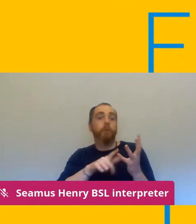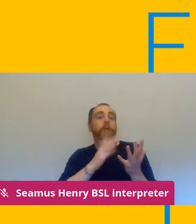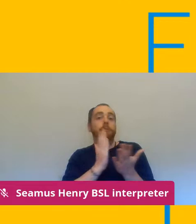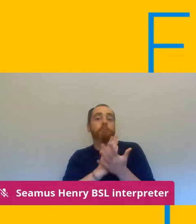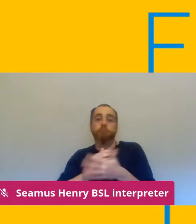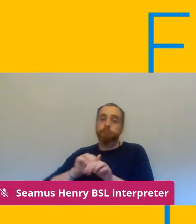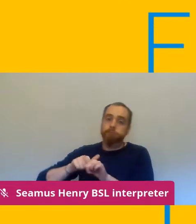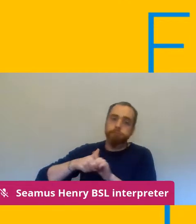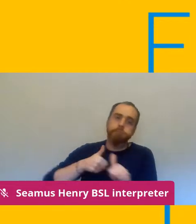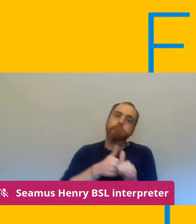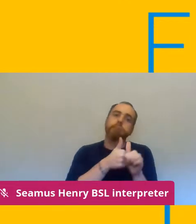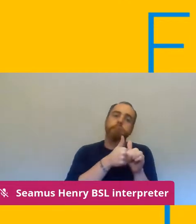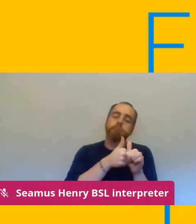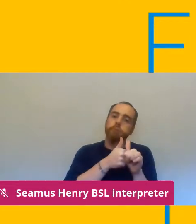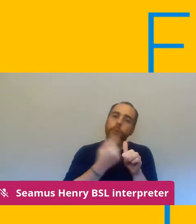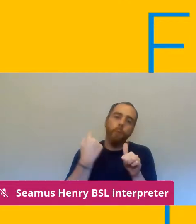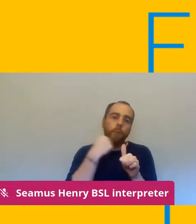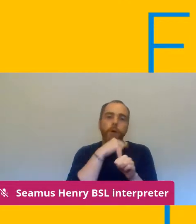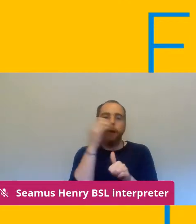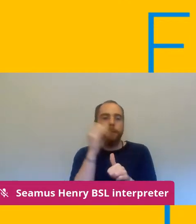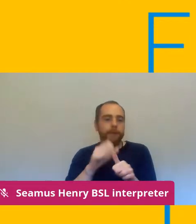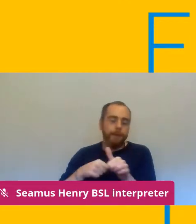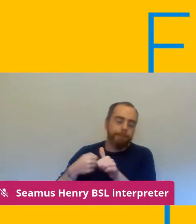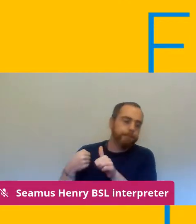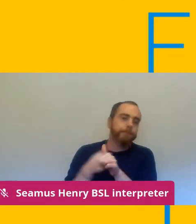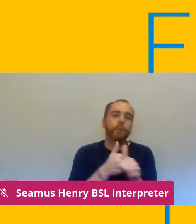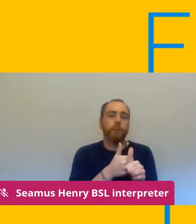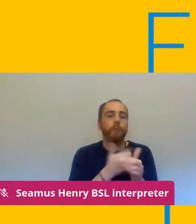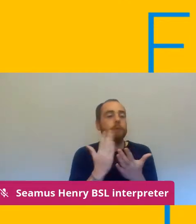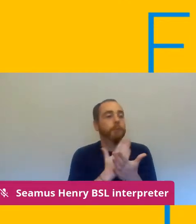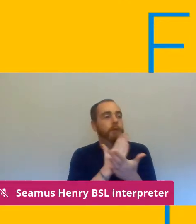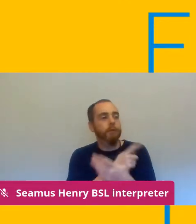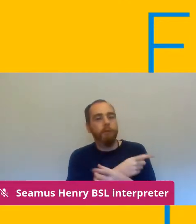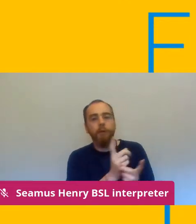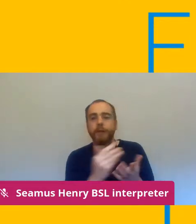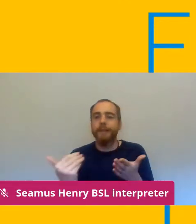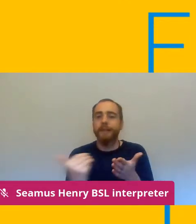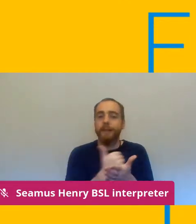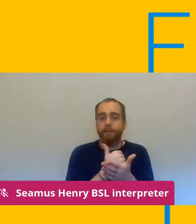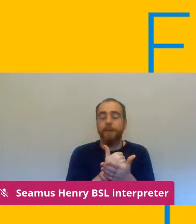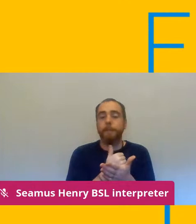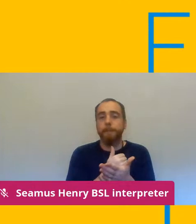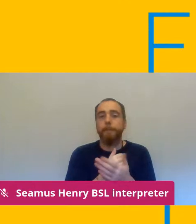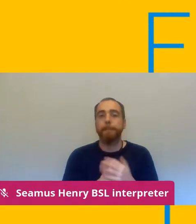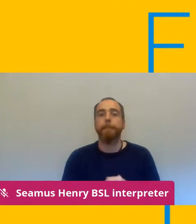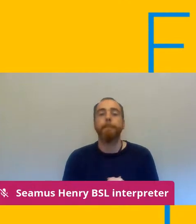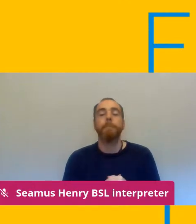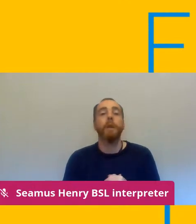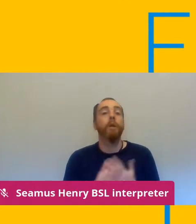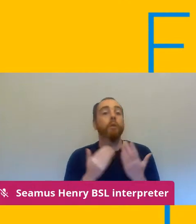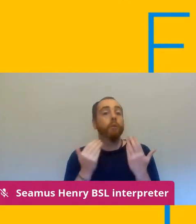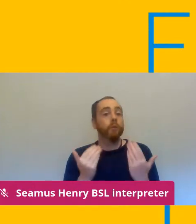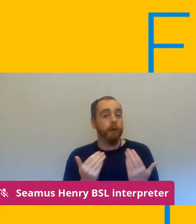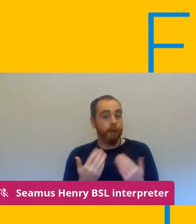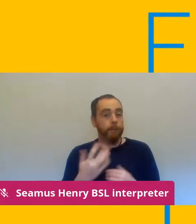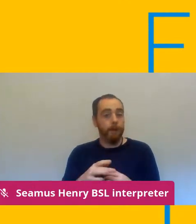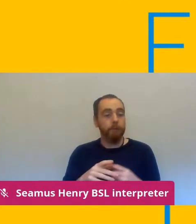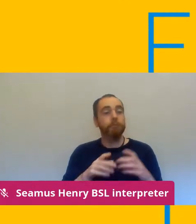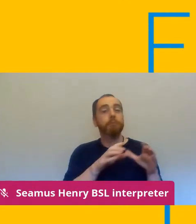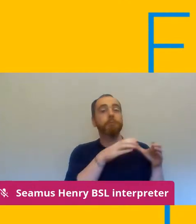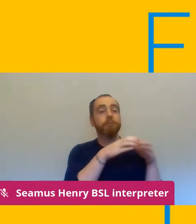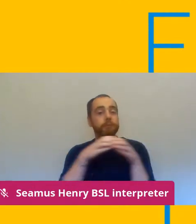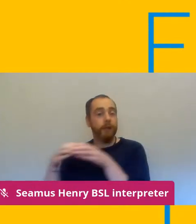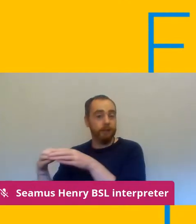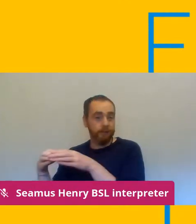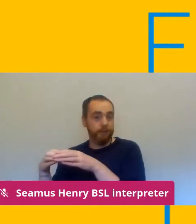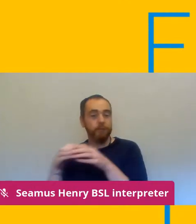to ensure and enable you to do that as safely as possible so today I wrote to branches in